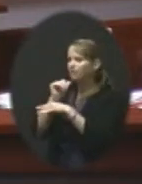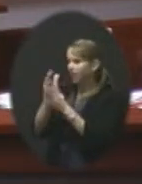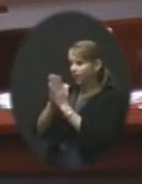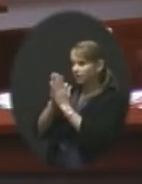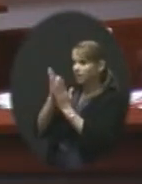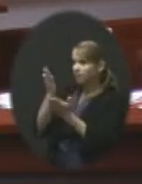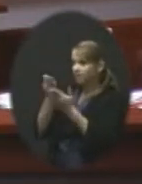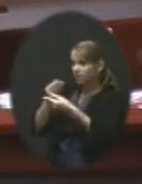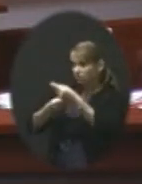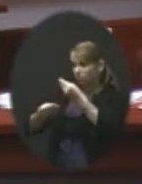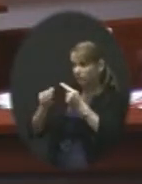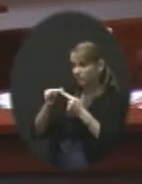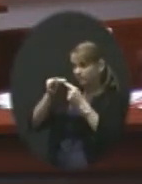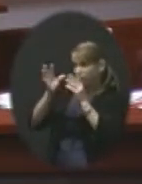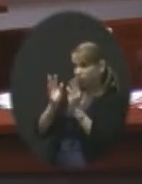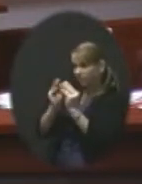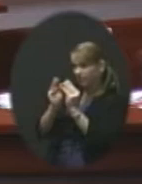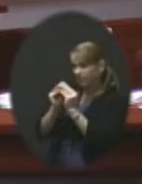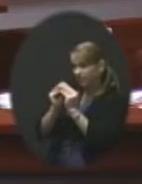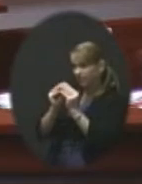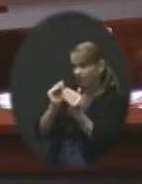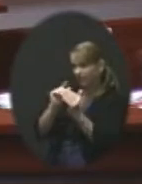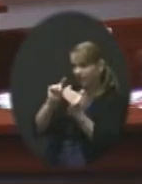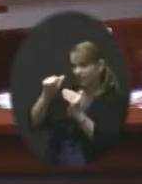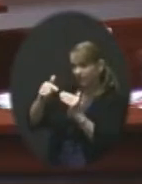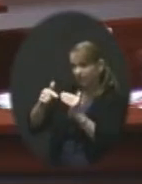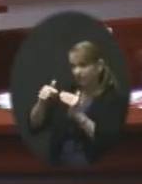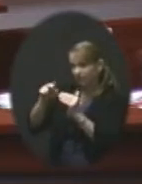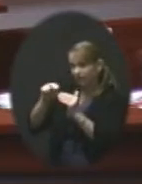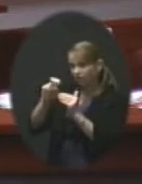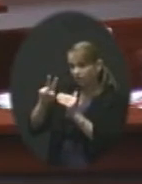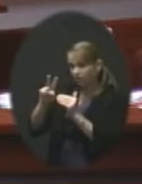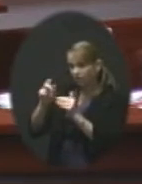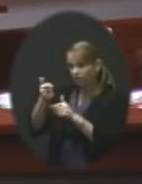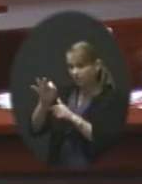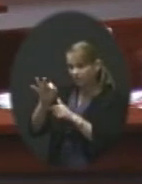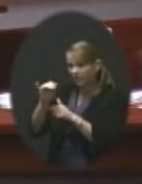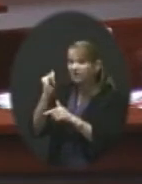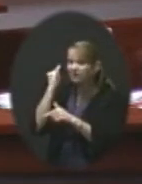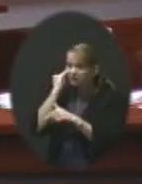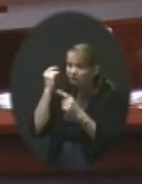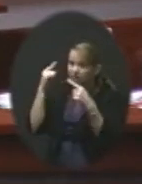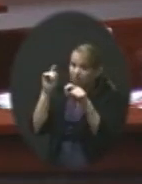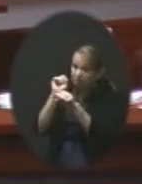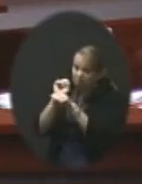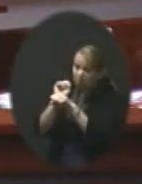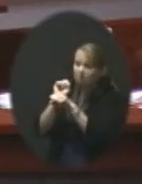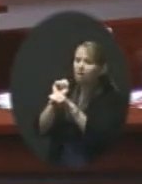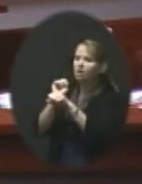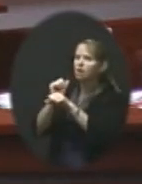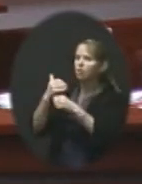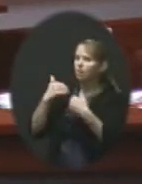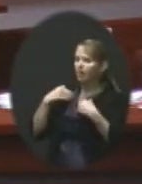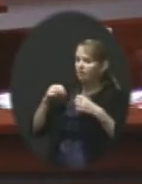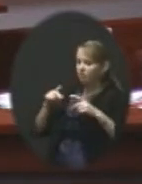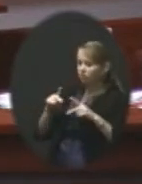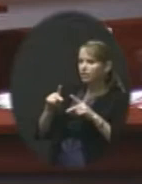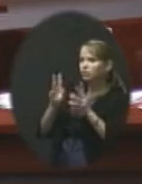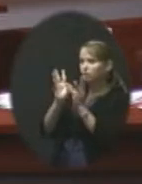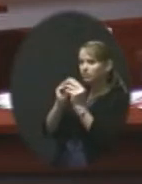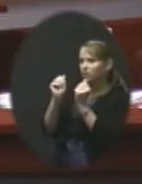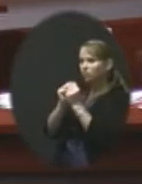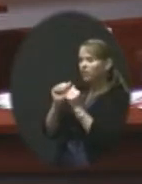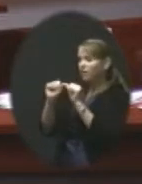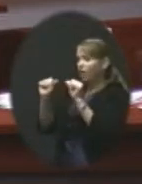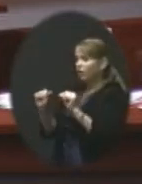trade that for a special meeting November 19th. If it works, we have the opportunity with the architectural firms in